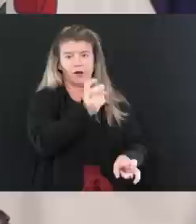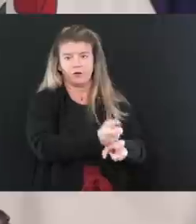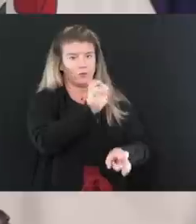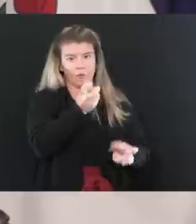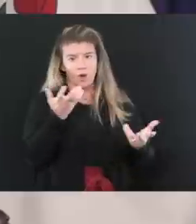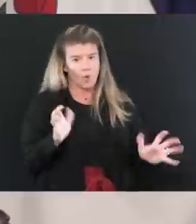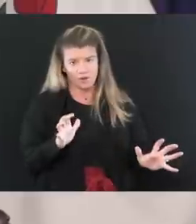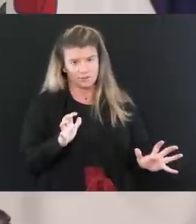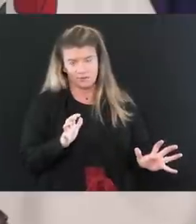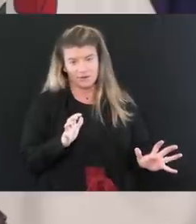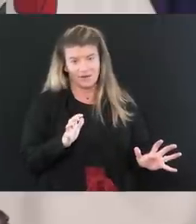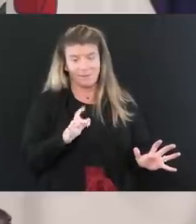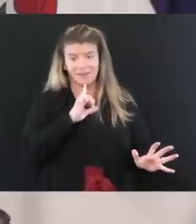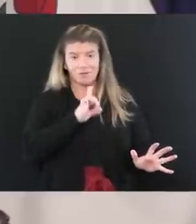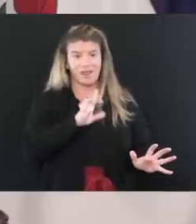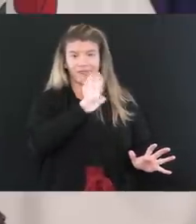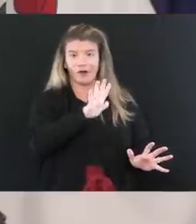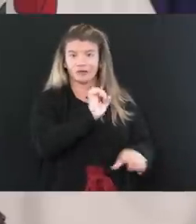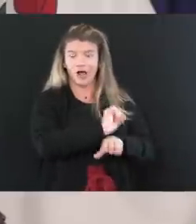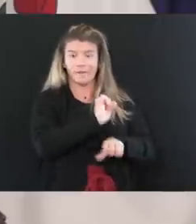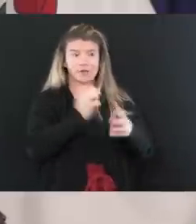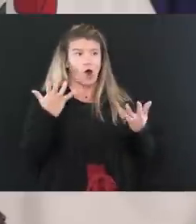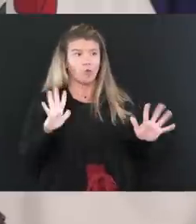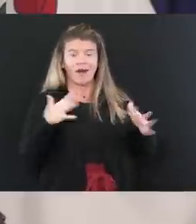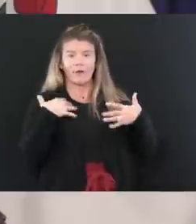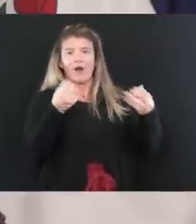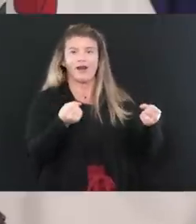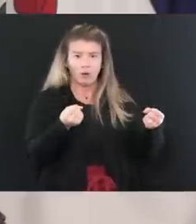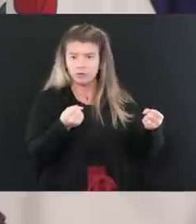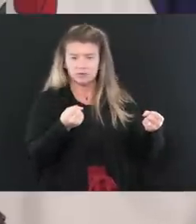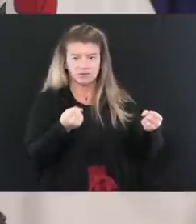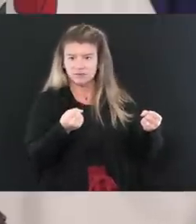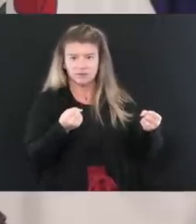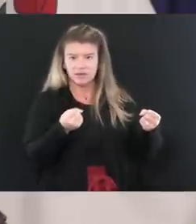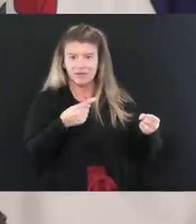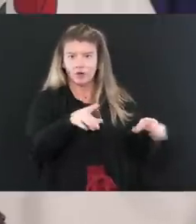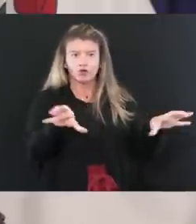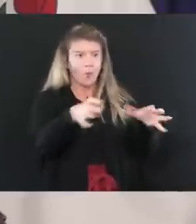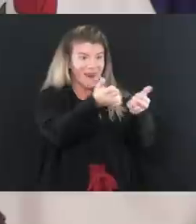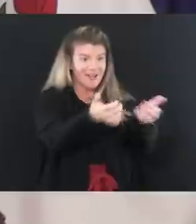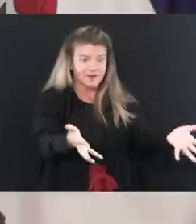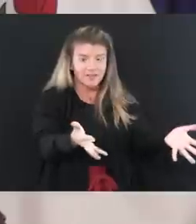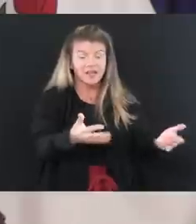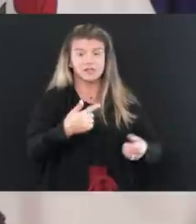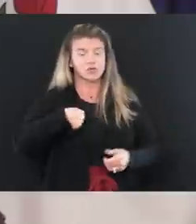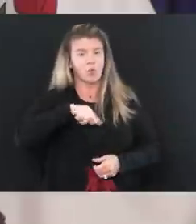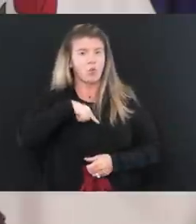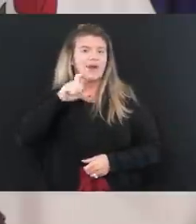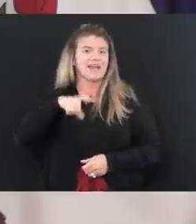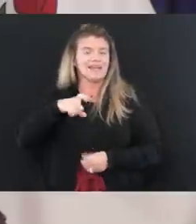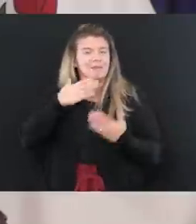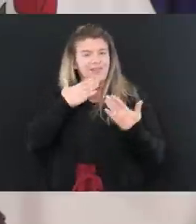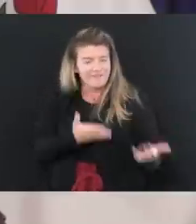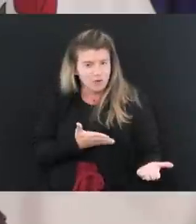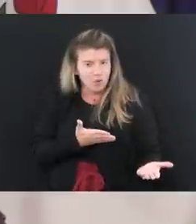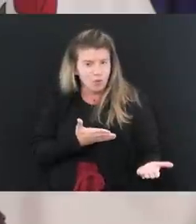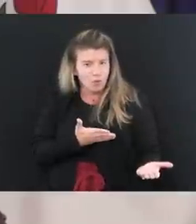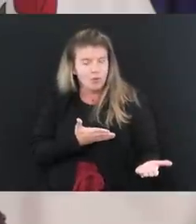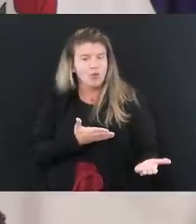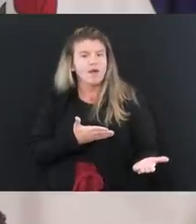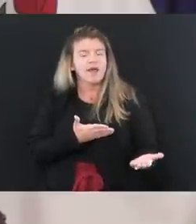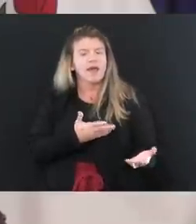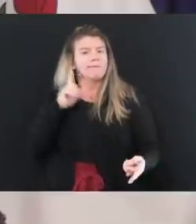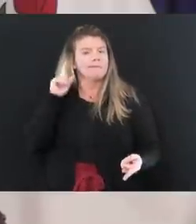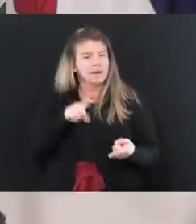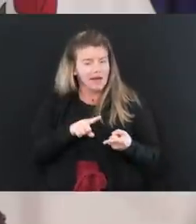is so courageous. It's unbelievable already, but, but we, we, we need to, we need to be thankful and minimize